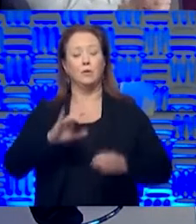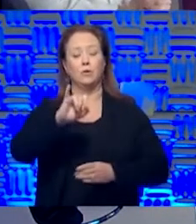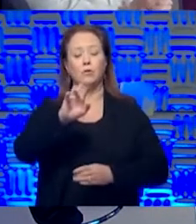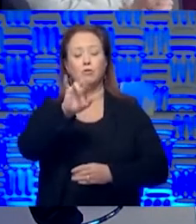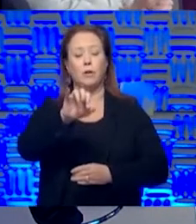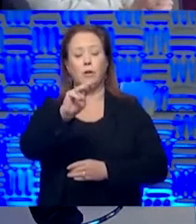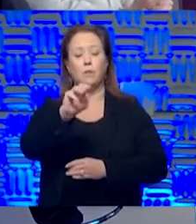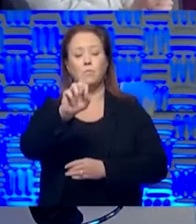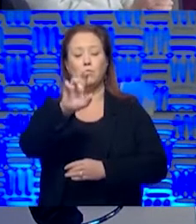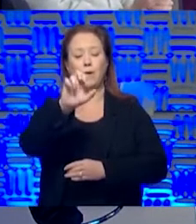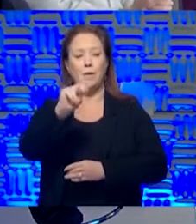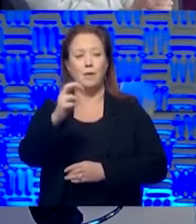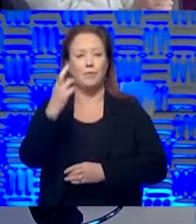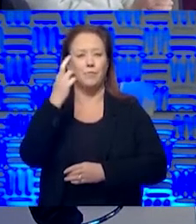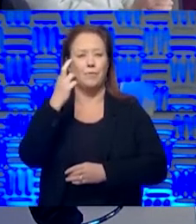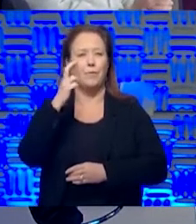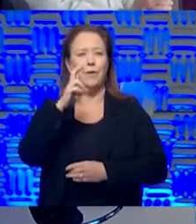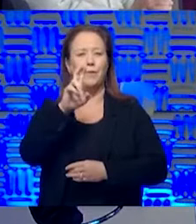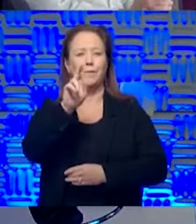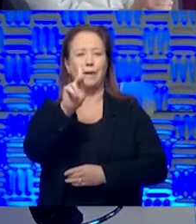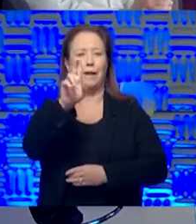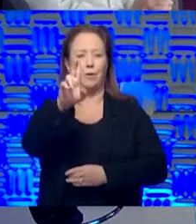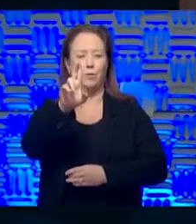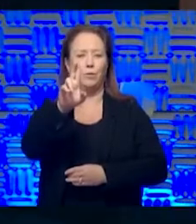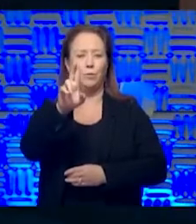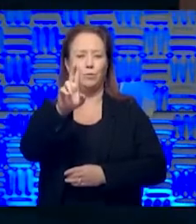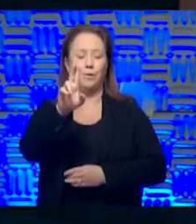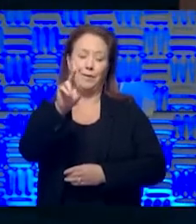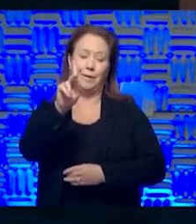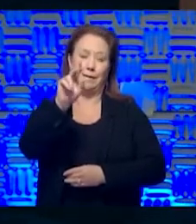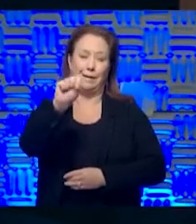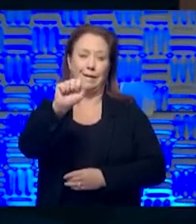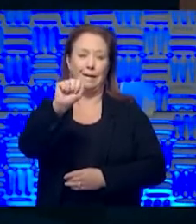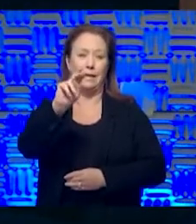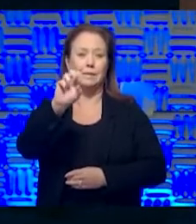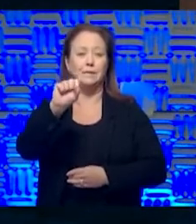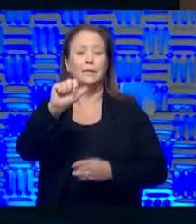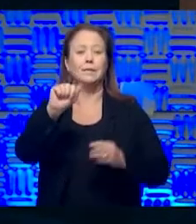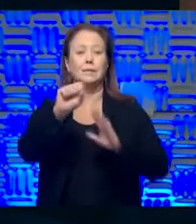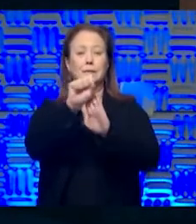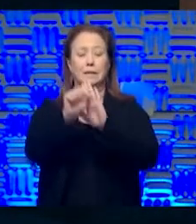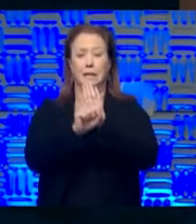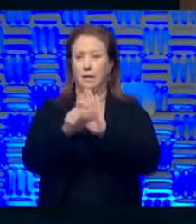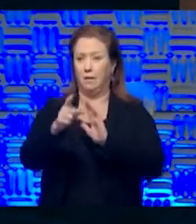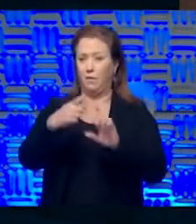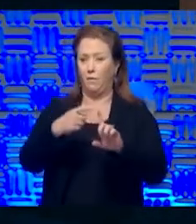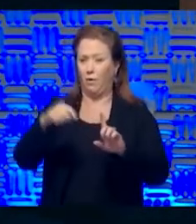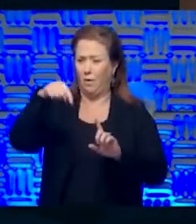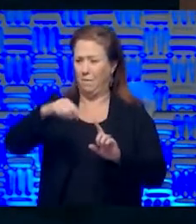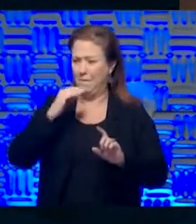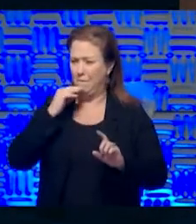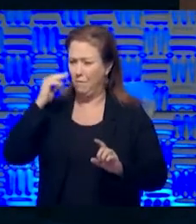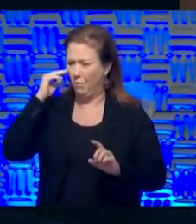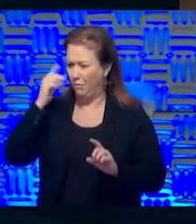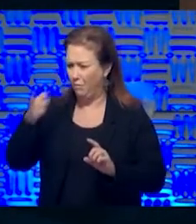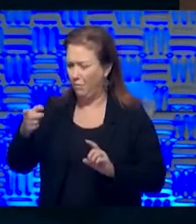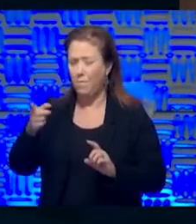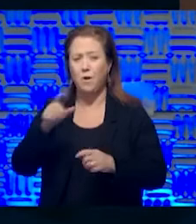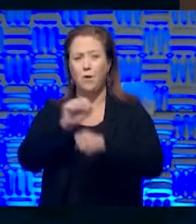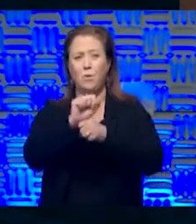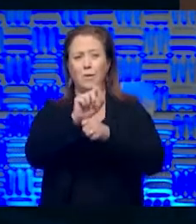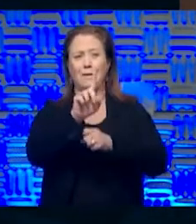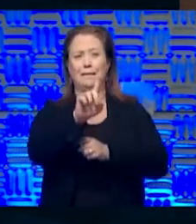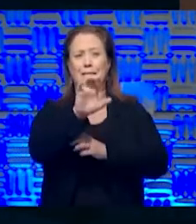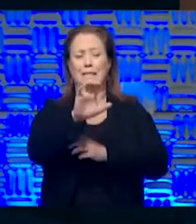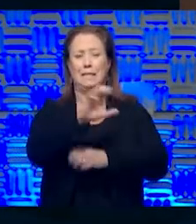Moran, a good friend of the University of Kansas Health System and a great friend of Kansas who is here. I think I don't know if you're from your home today or from a DC